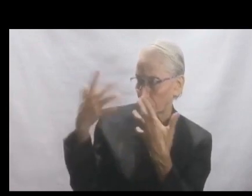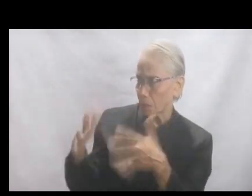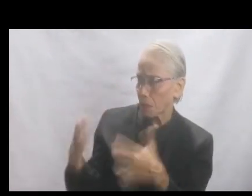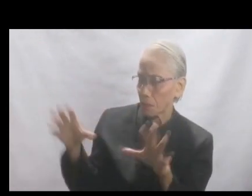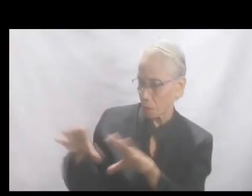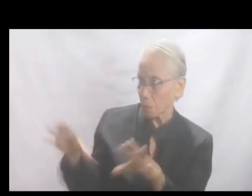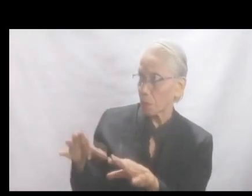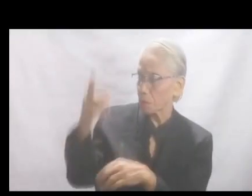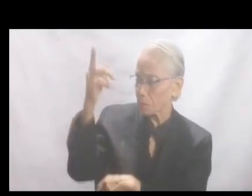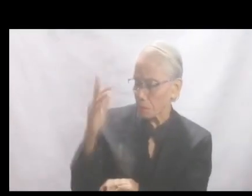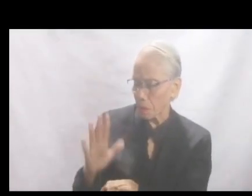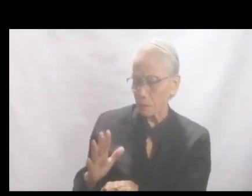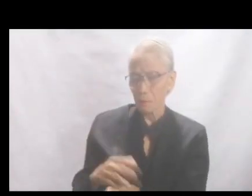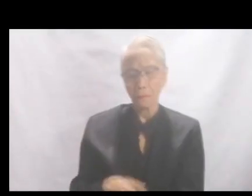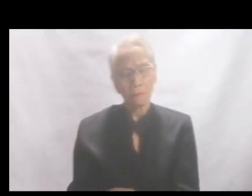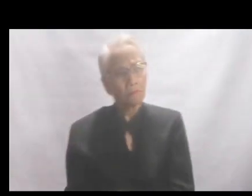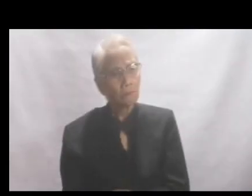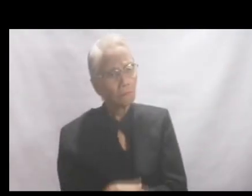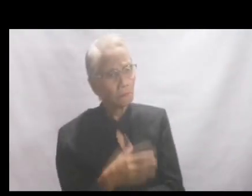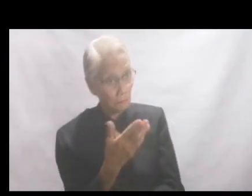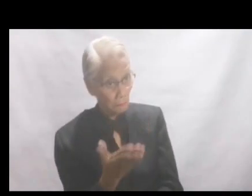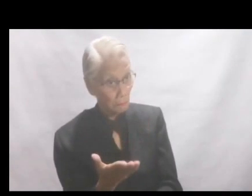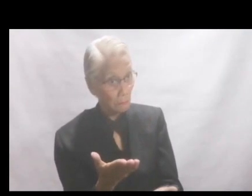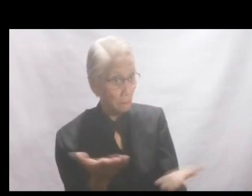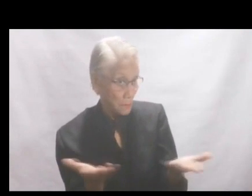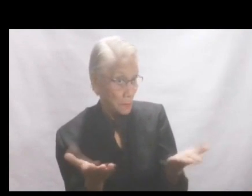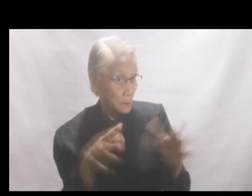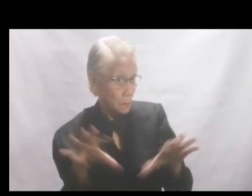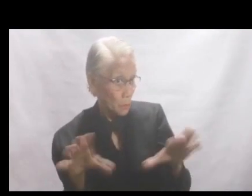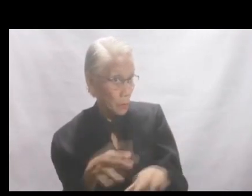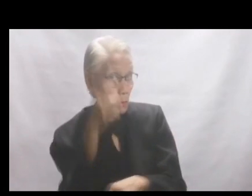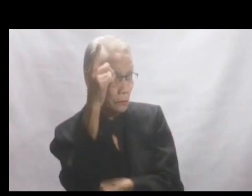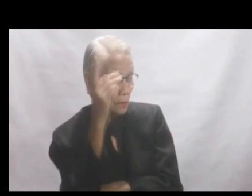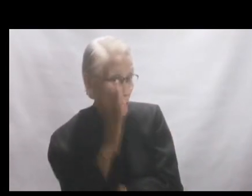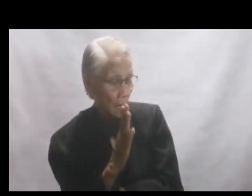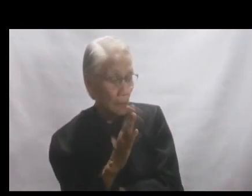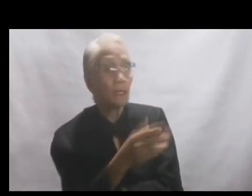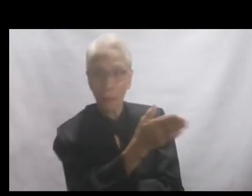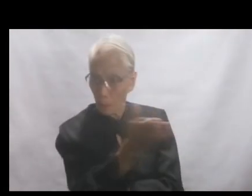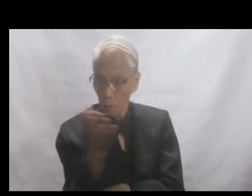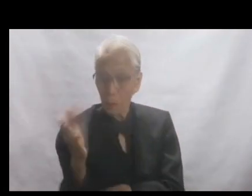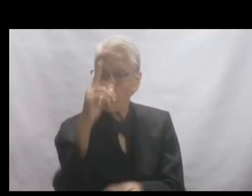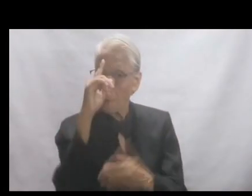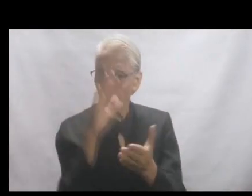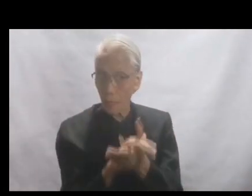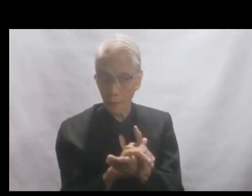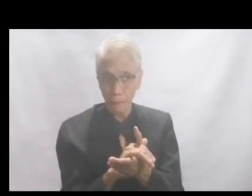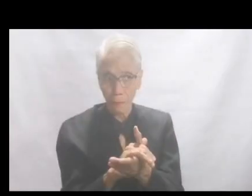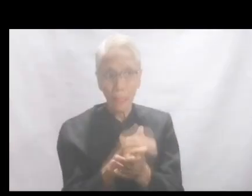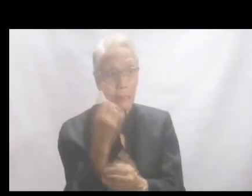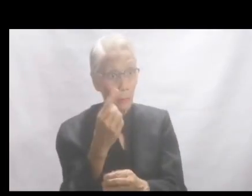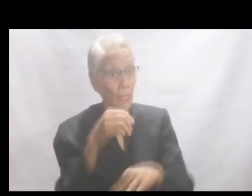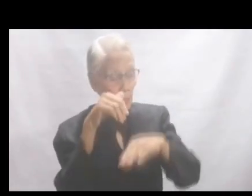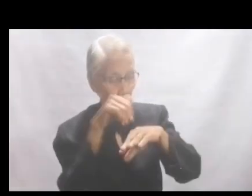God? Jesus answered and said to them, This is the work of God, that you believe in